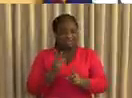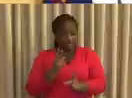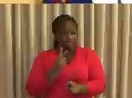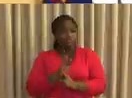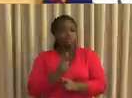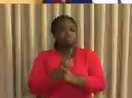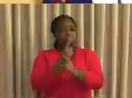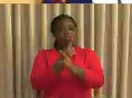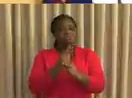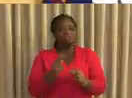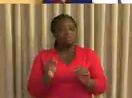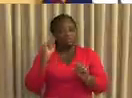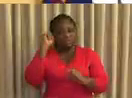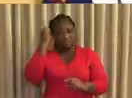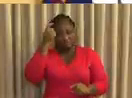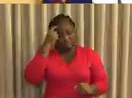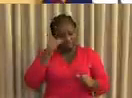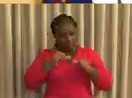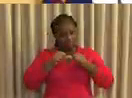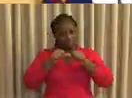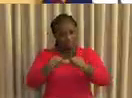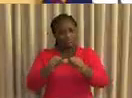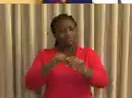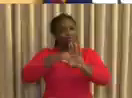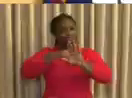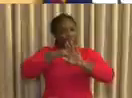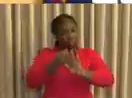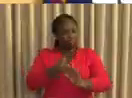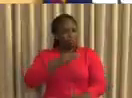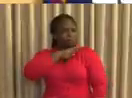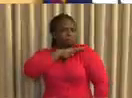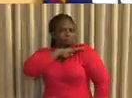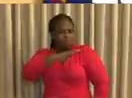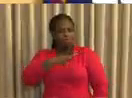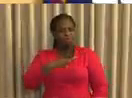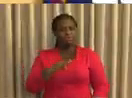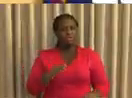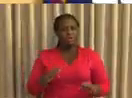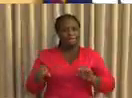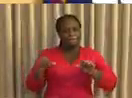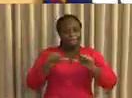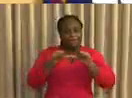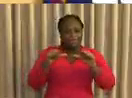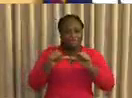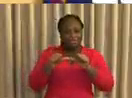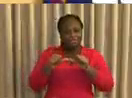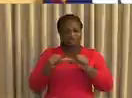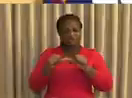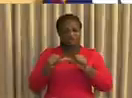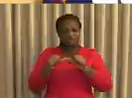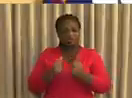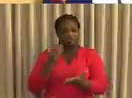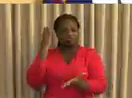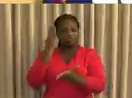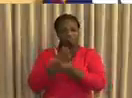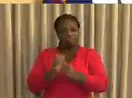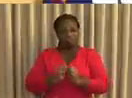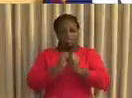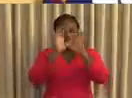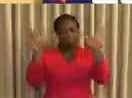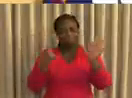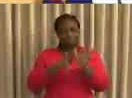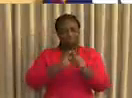to implement bold measures to mitigate the impact of the coronavirus on businesses and households,